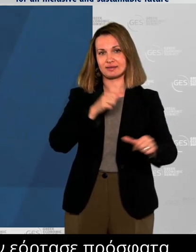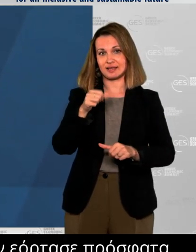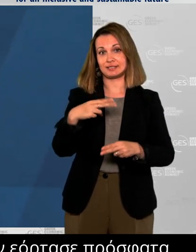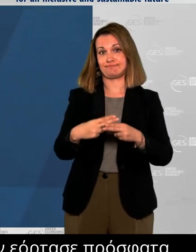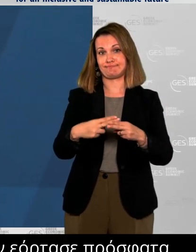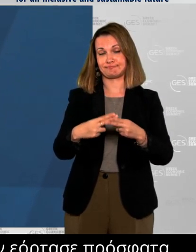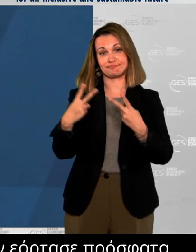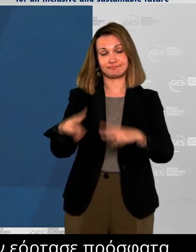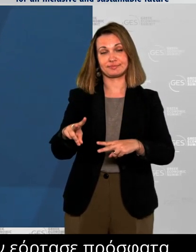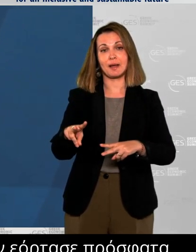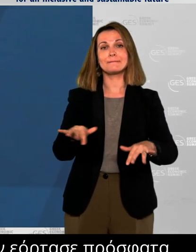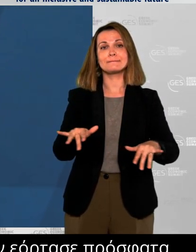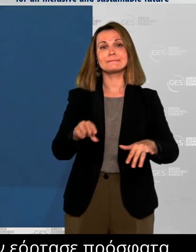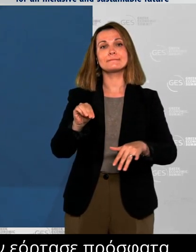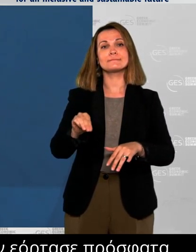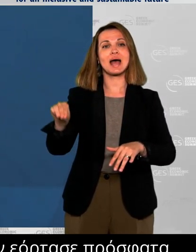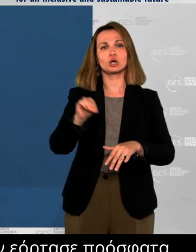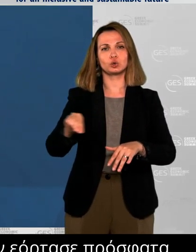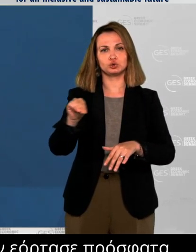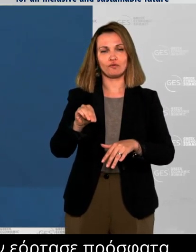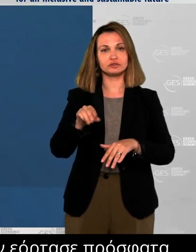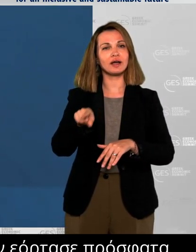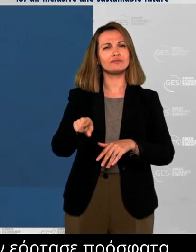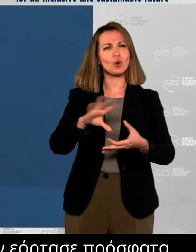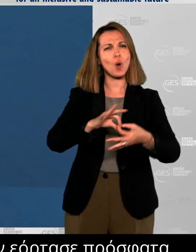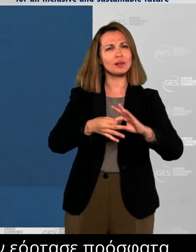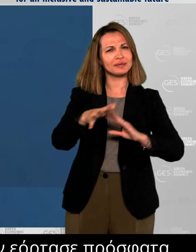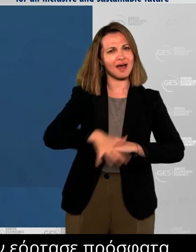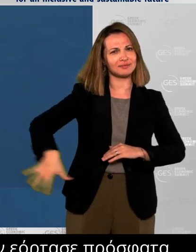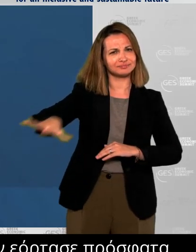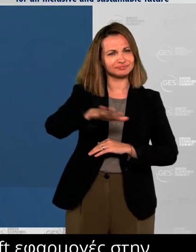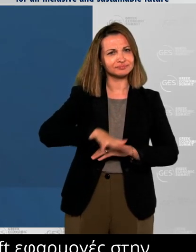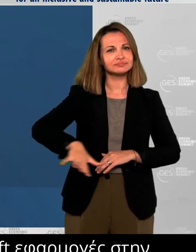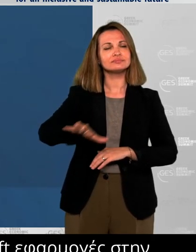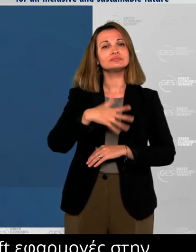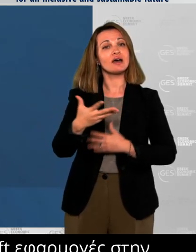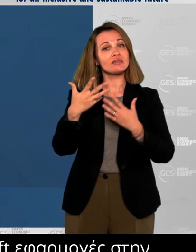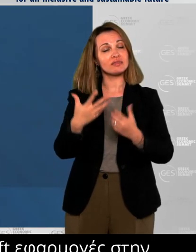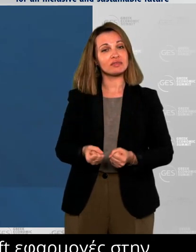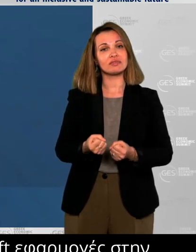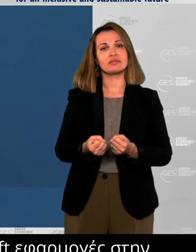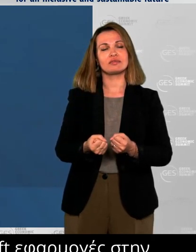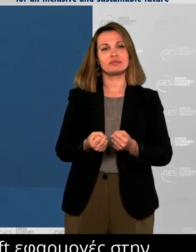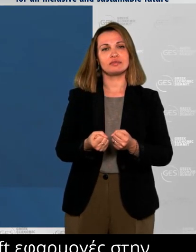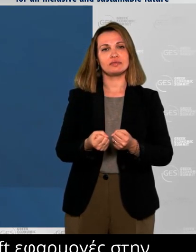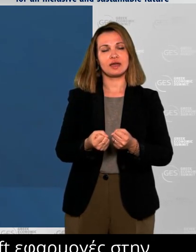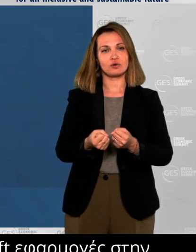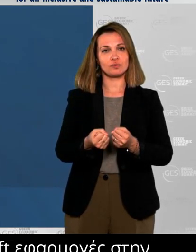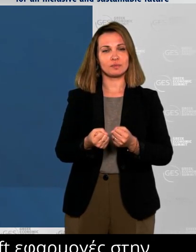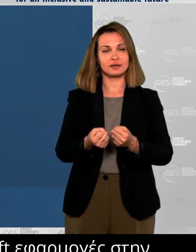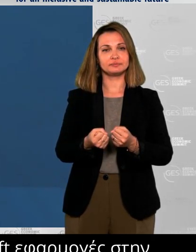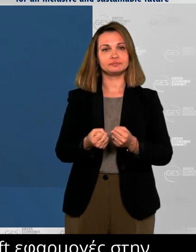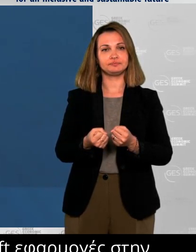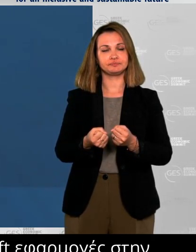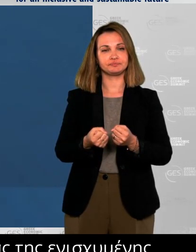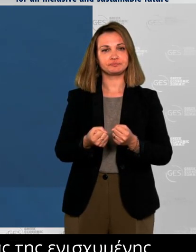application, and a new online interactive platform, visitors to Ancient Olympia, whether in person